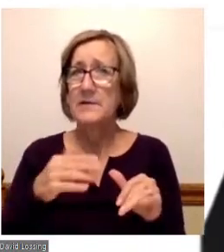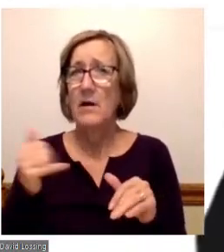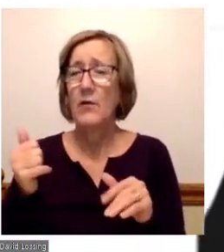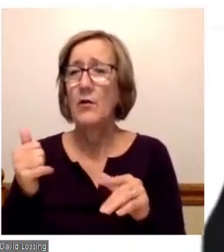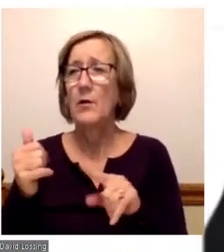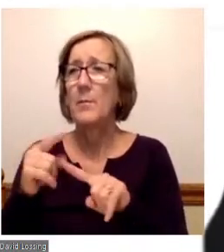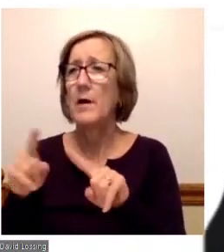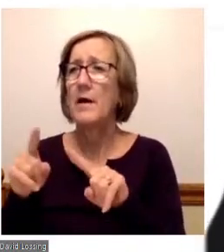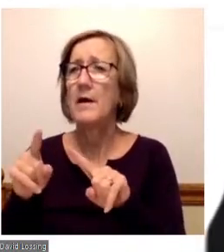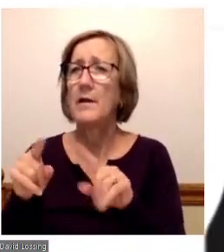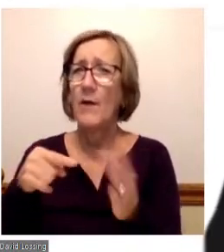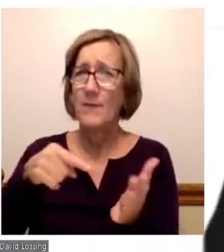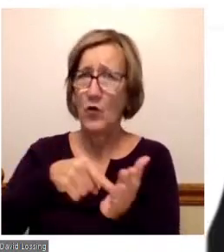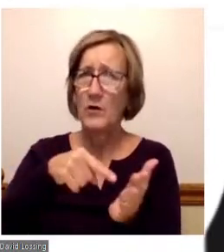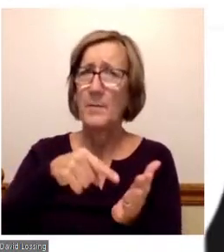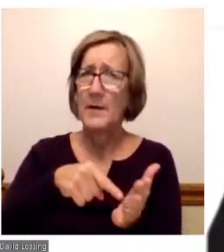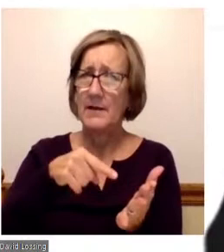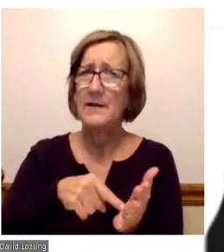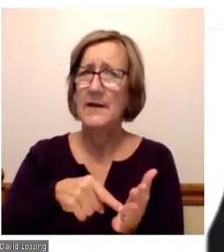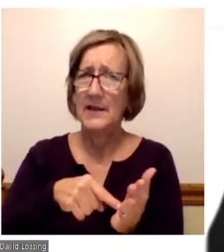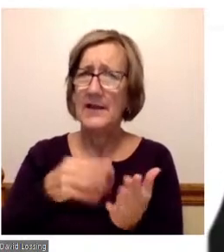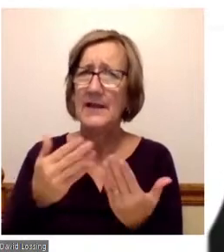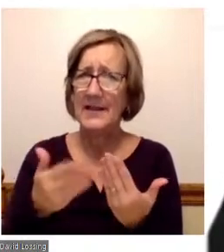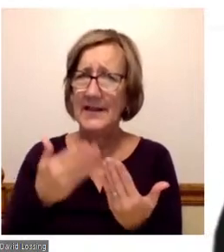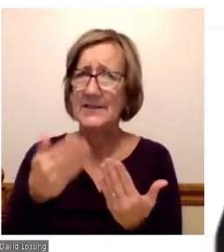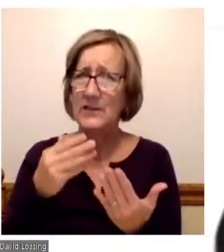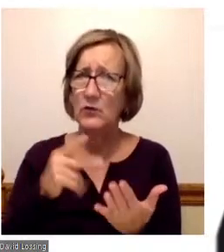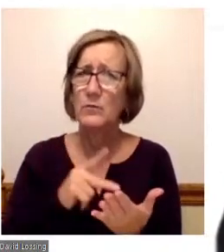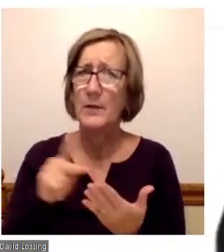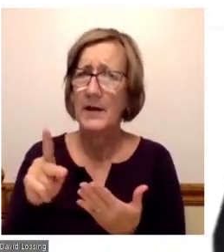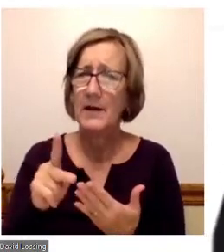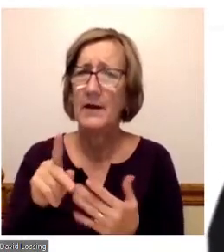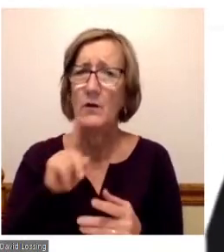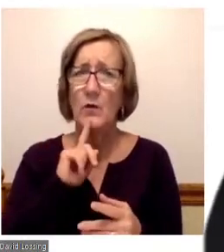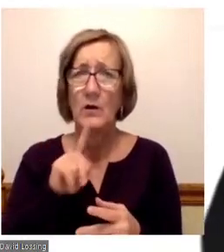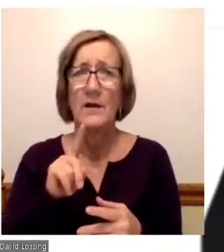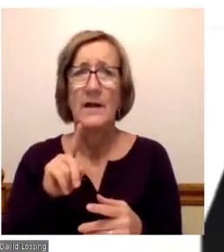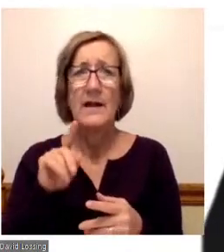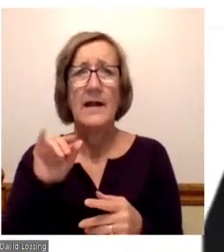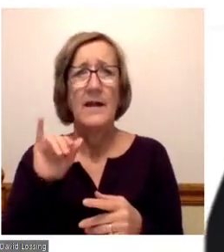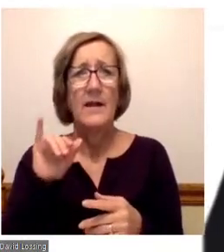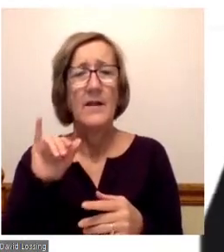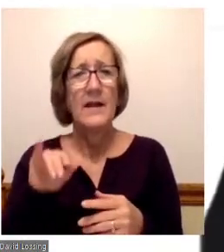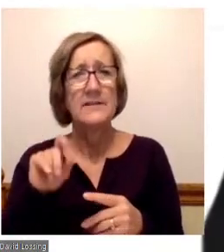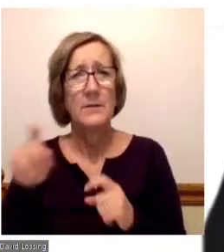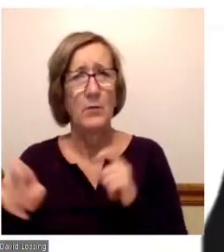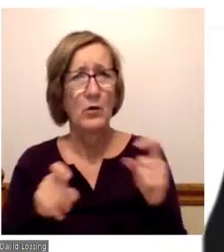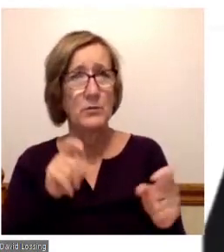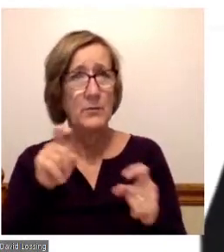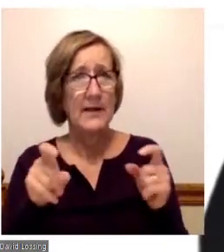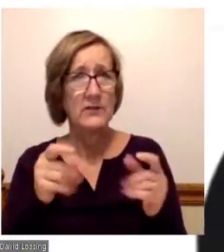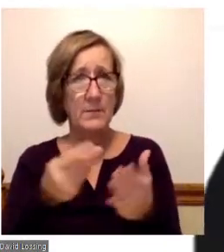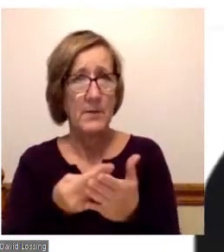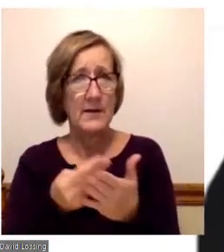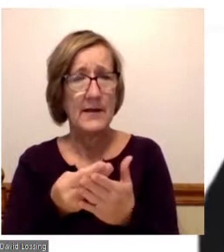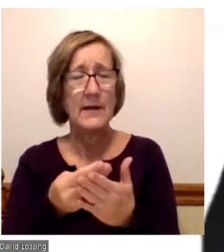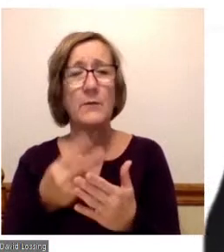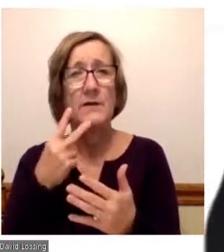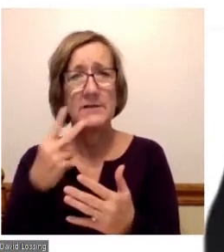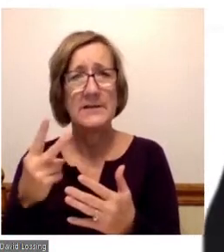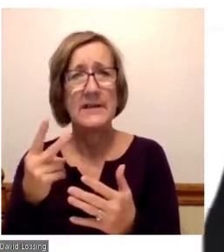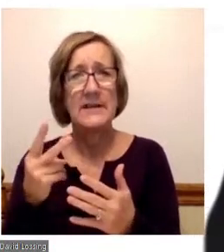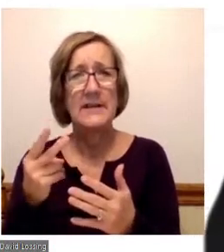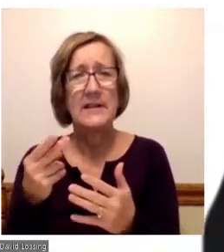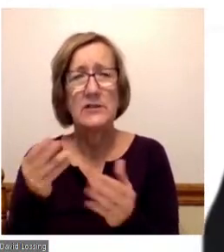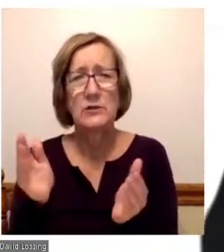I mean, and for the college itself, it's, you know, one of the the funding streams is appropriations, and we've seen that a very small